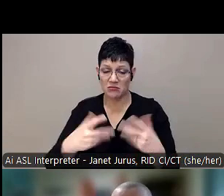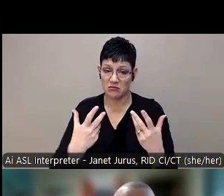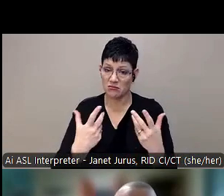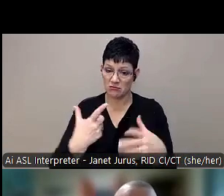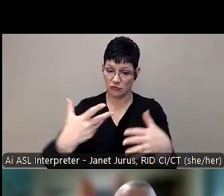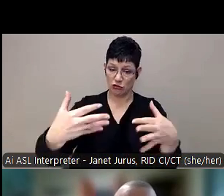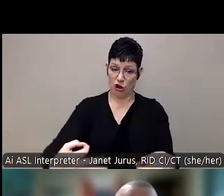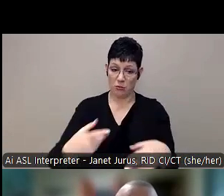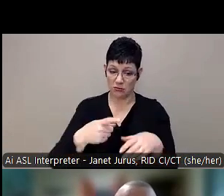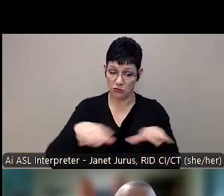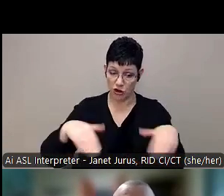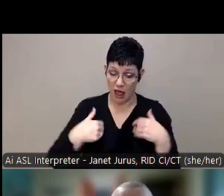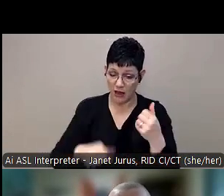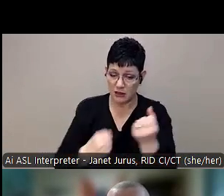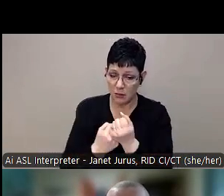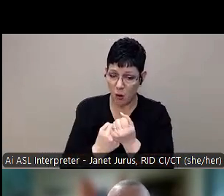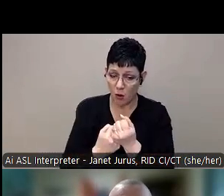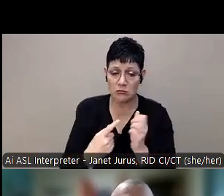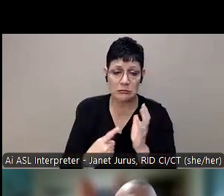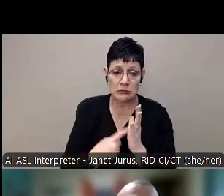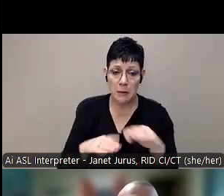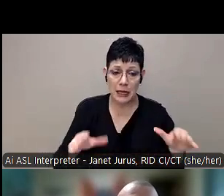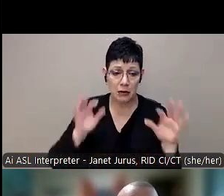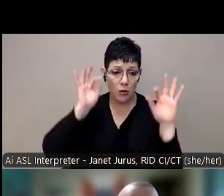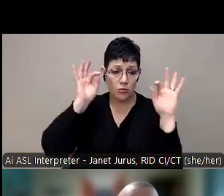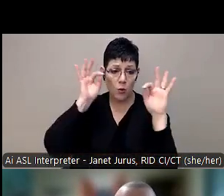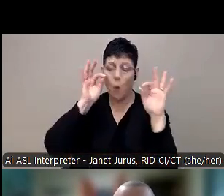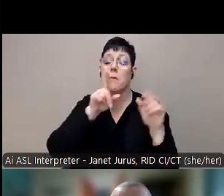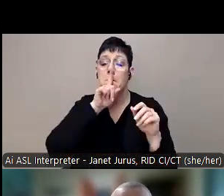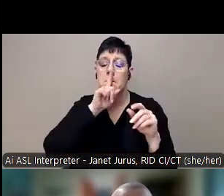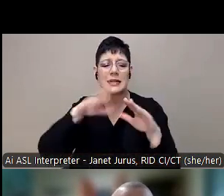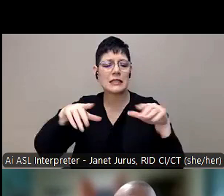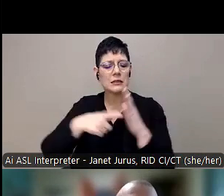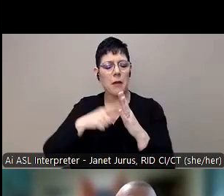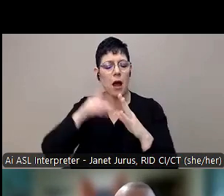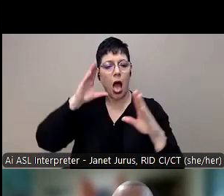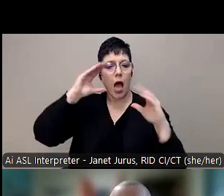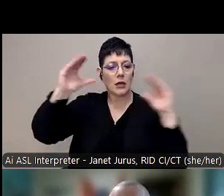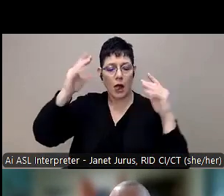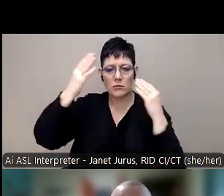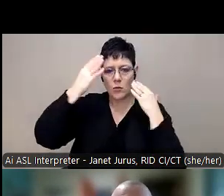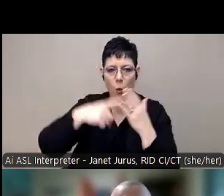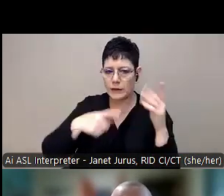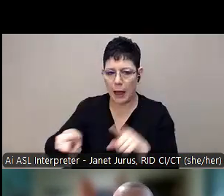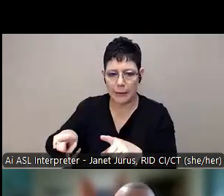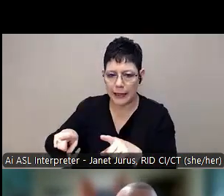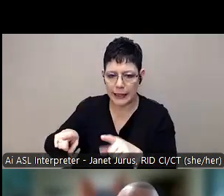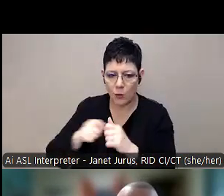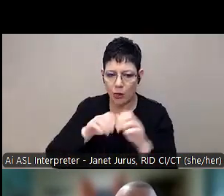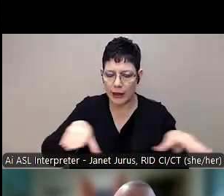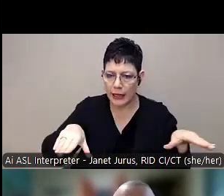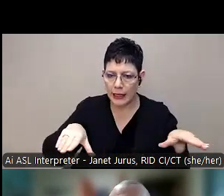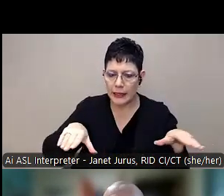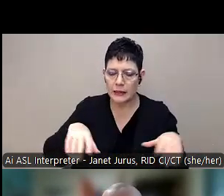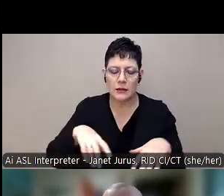back-end things like sometimes people don't notice what's going on. Our teachers are overwhelmed and overworked and they're trying to teach